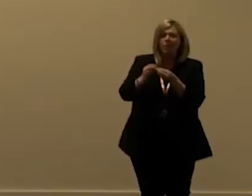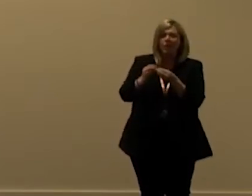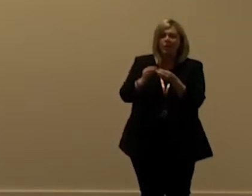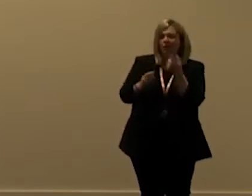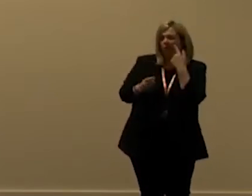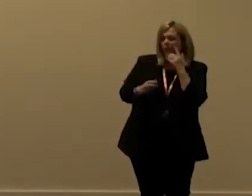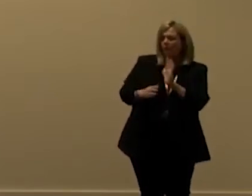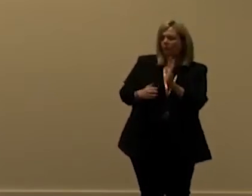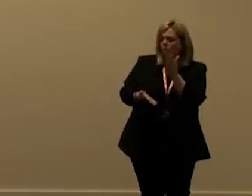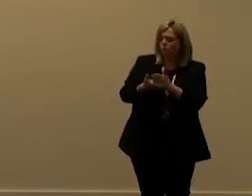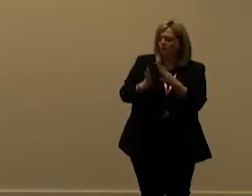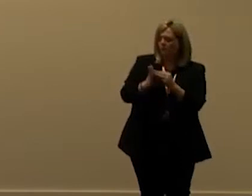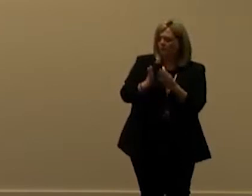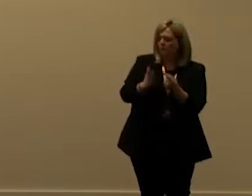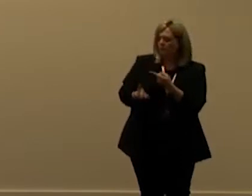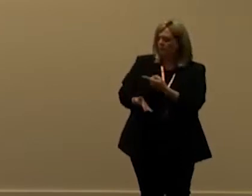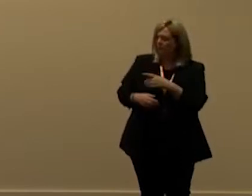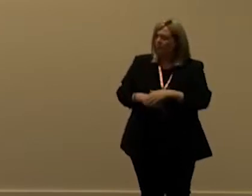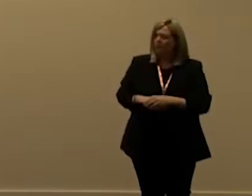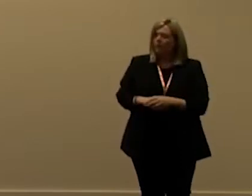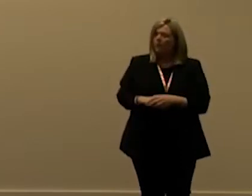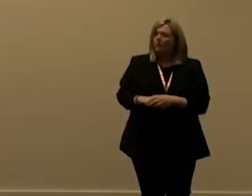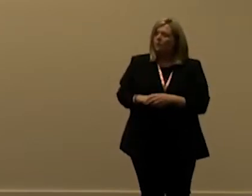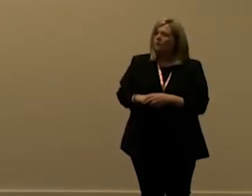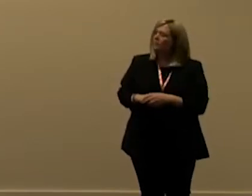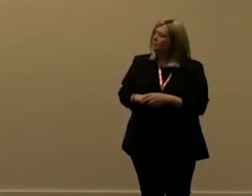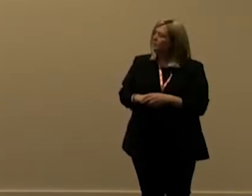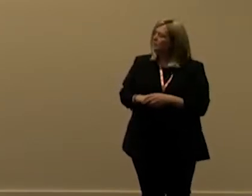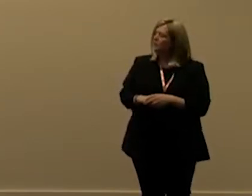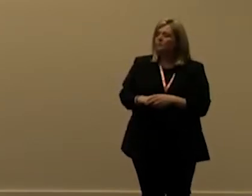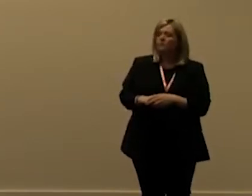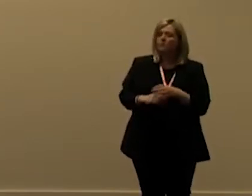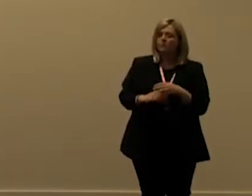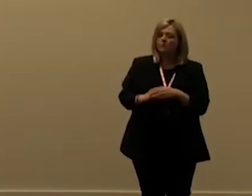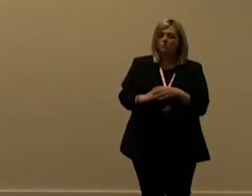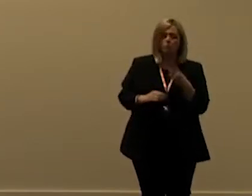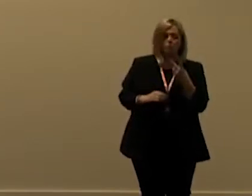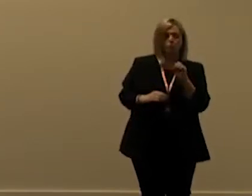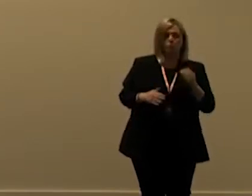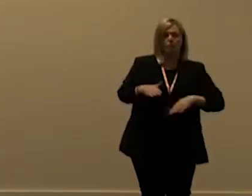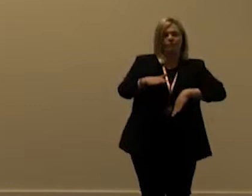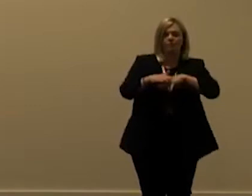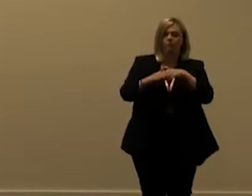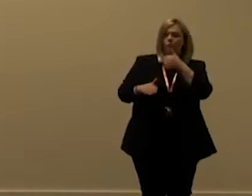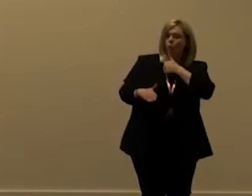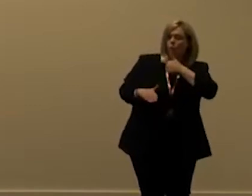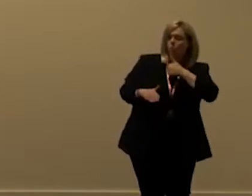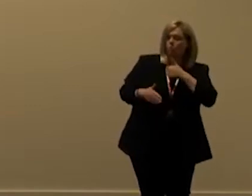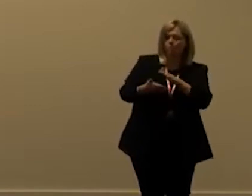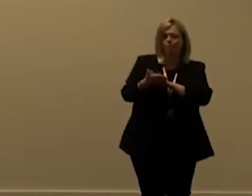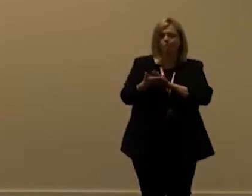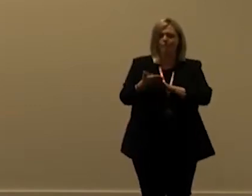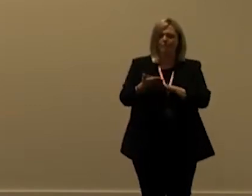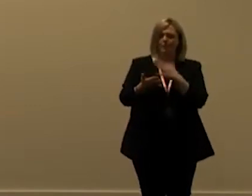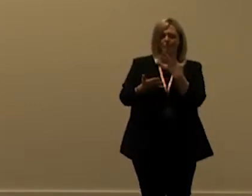up i actually took them from a customer um they are you they have 200 full users which means that they get